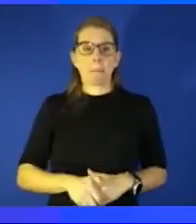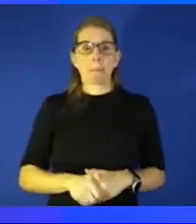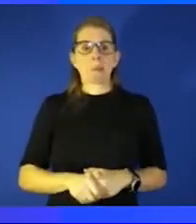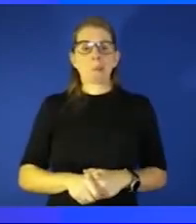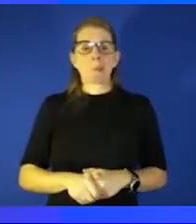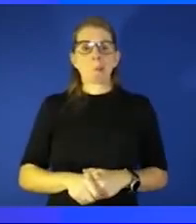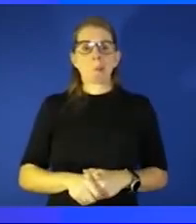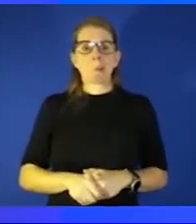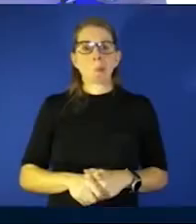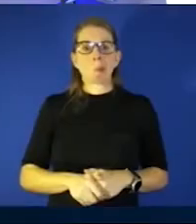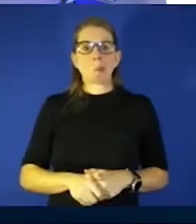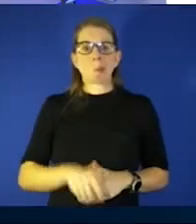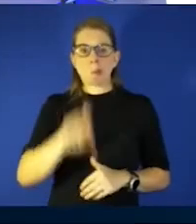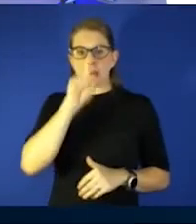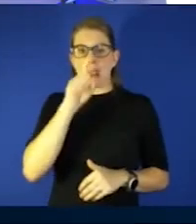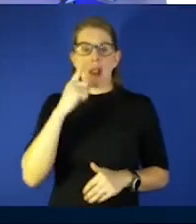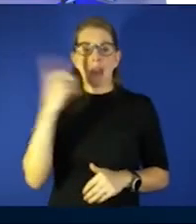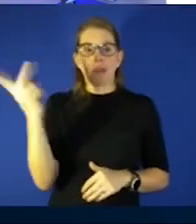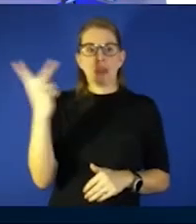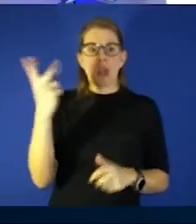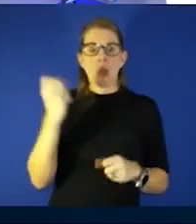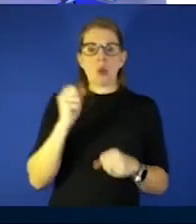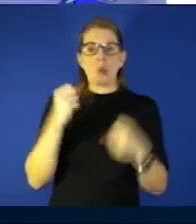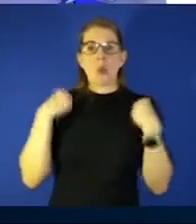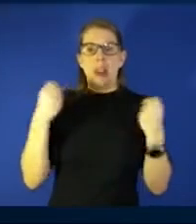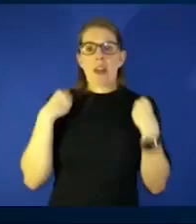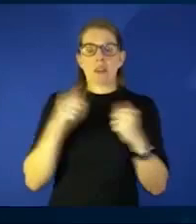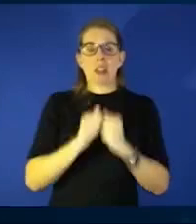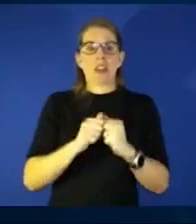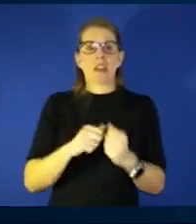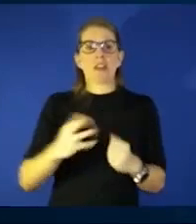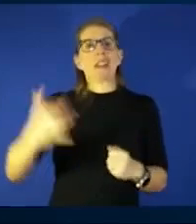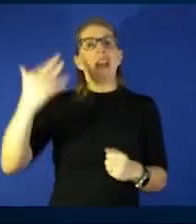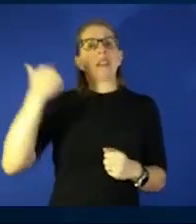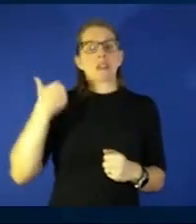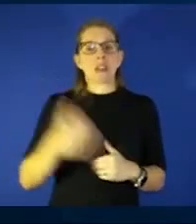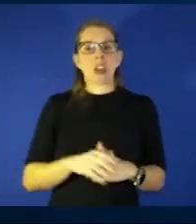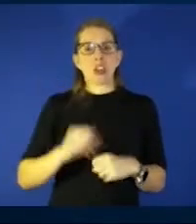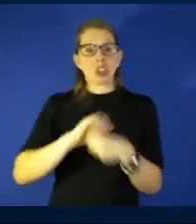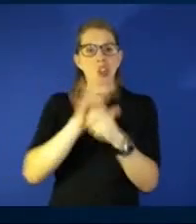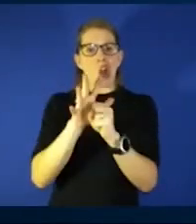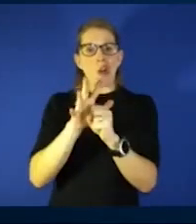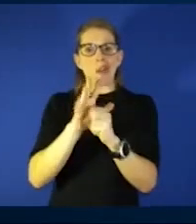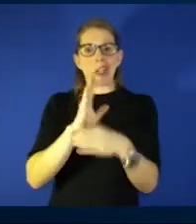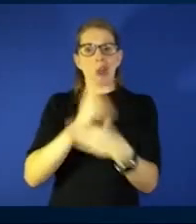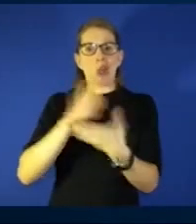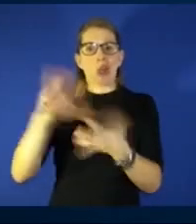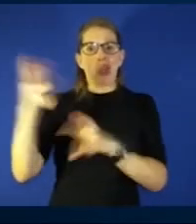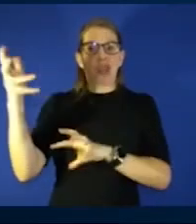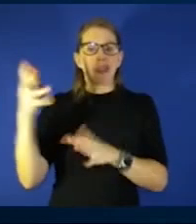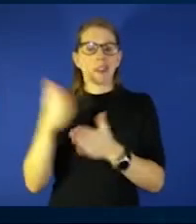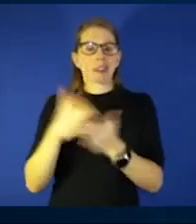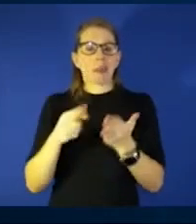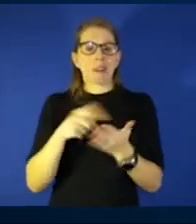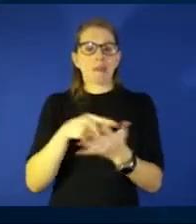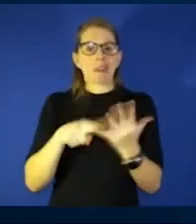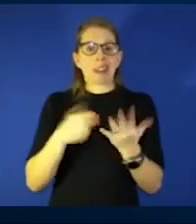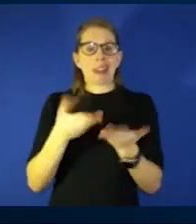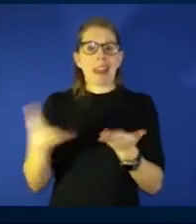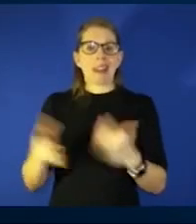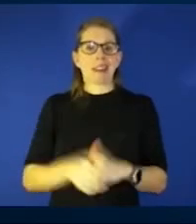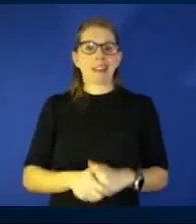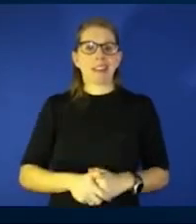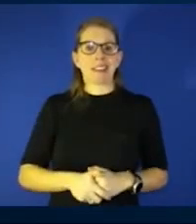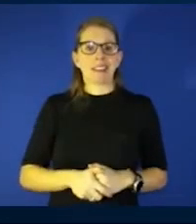are like workout buddies right don't you guys well well we used to be you know covid kind of interrupted some of those things more beer drinking football